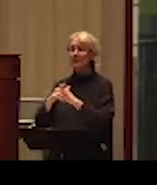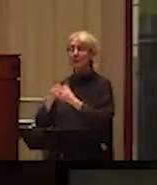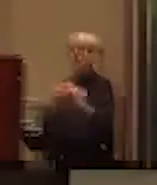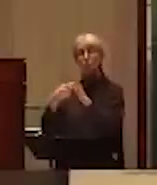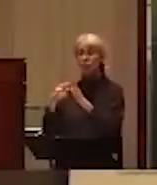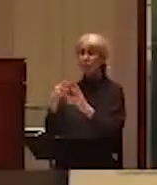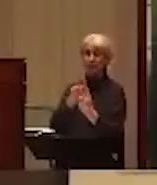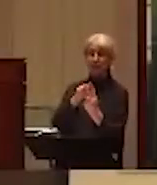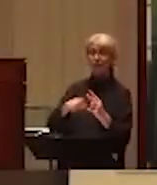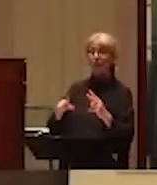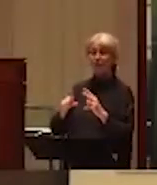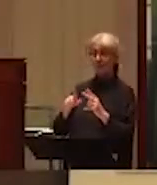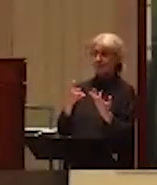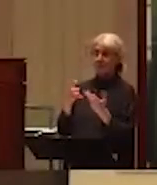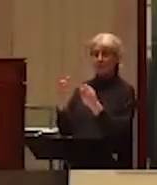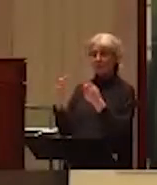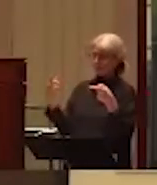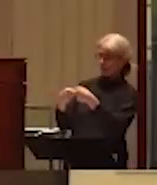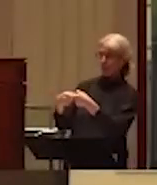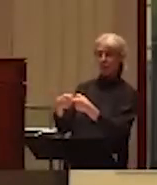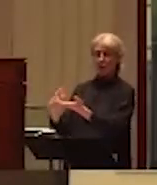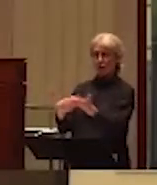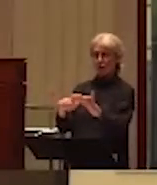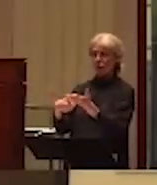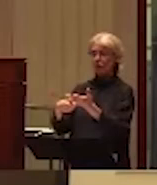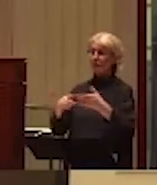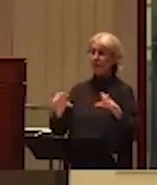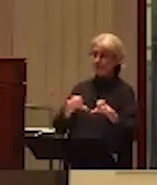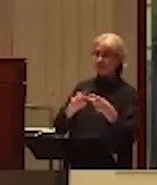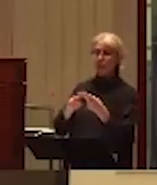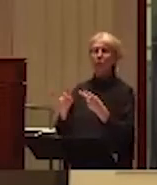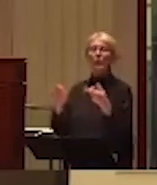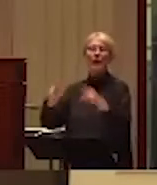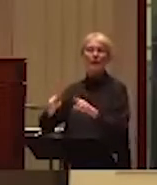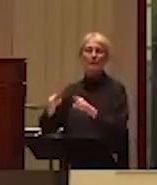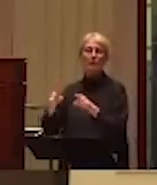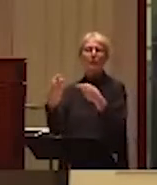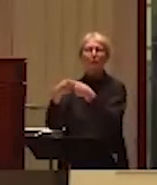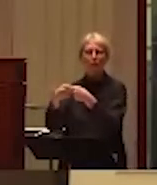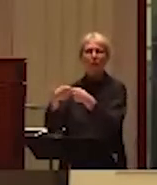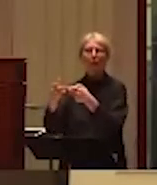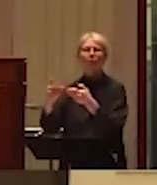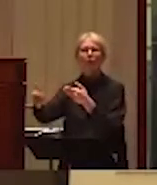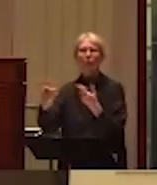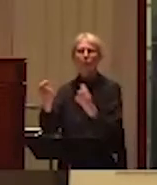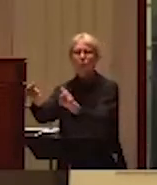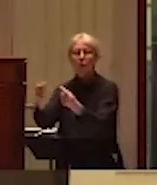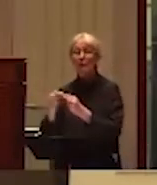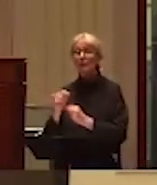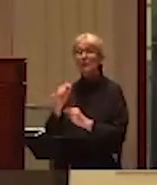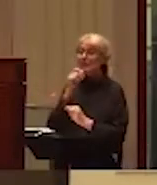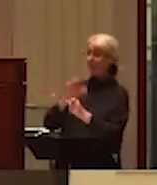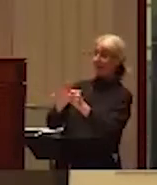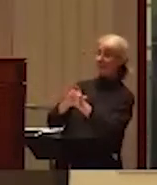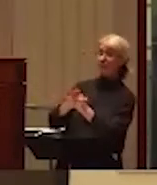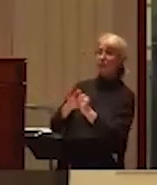of controversy. However, the work must be more than simply controversial. It should be present, it should